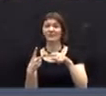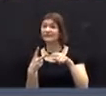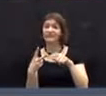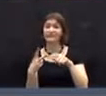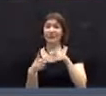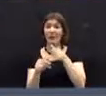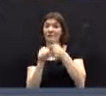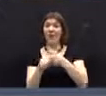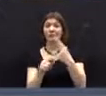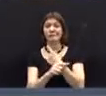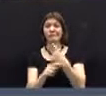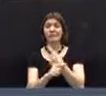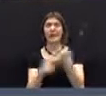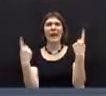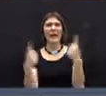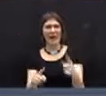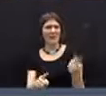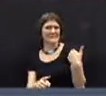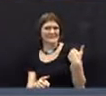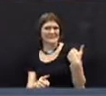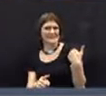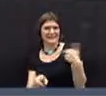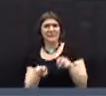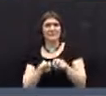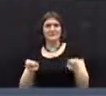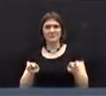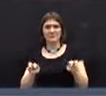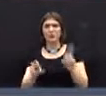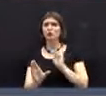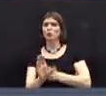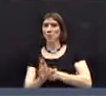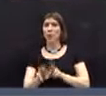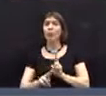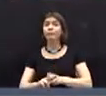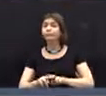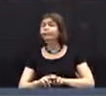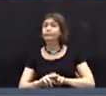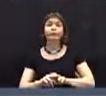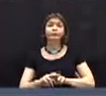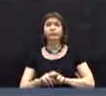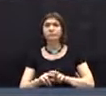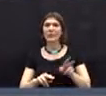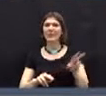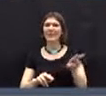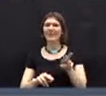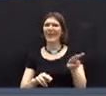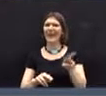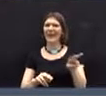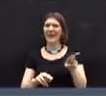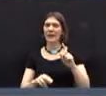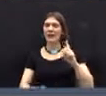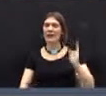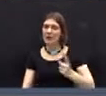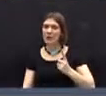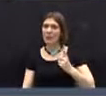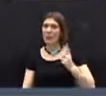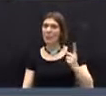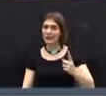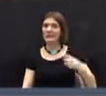When seated at the panel with the select board, they consistently